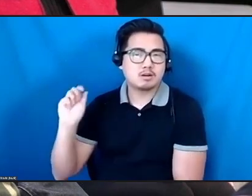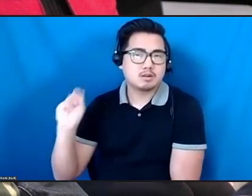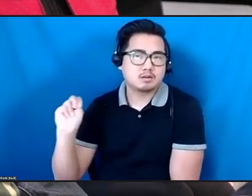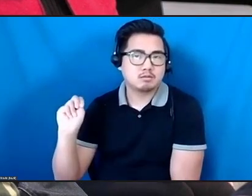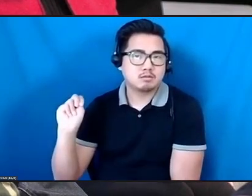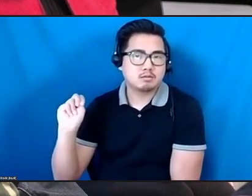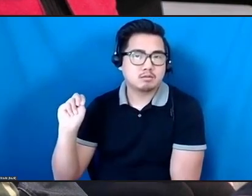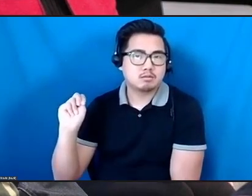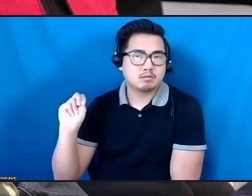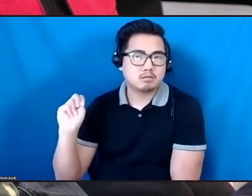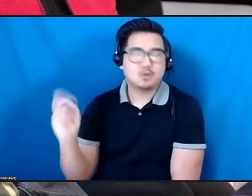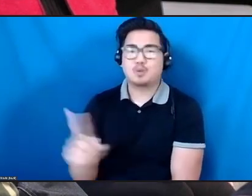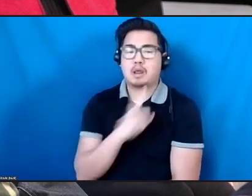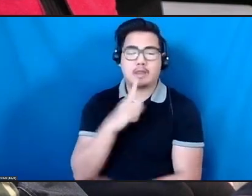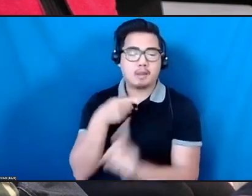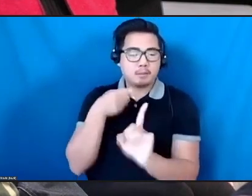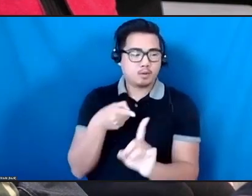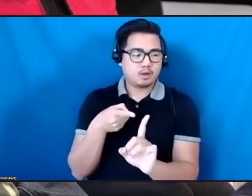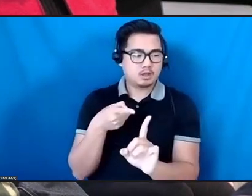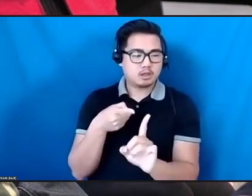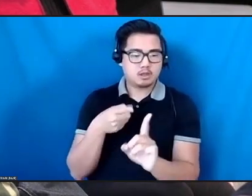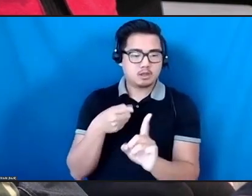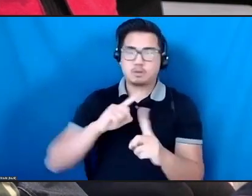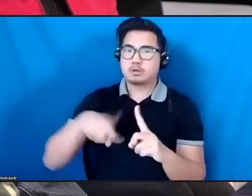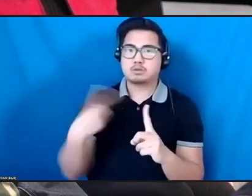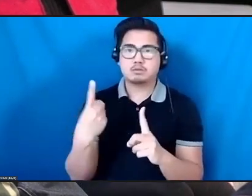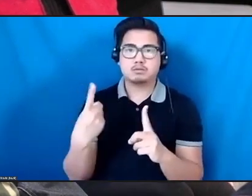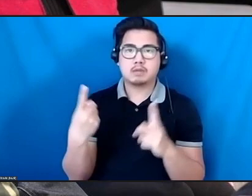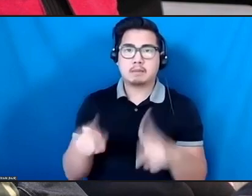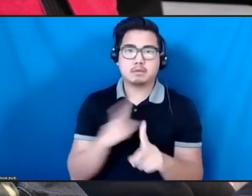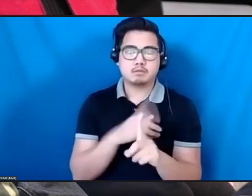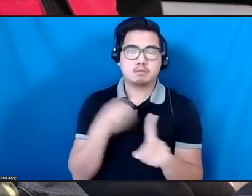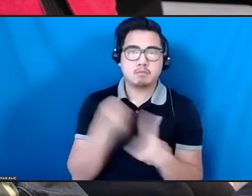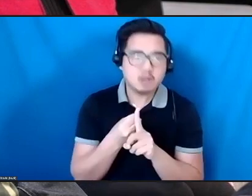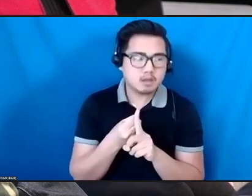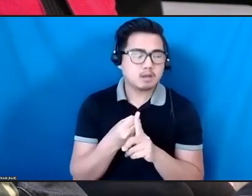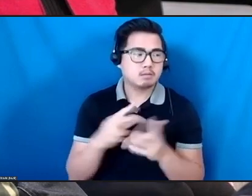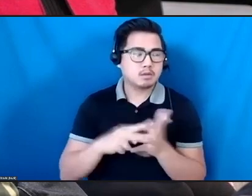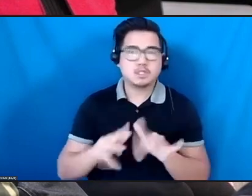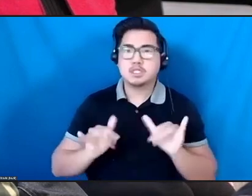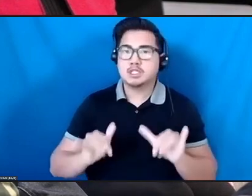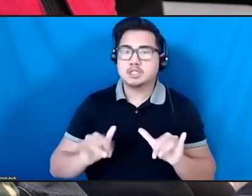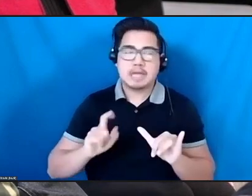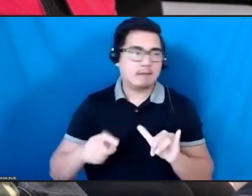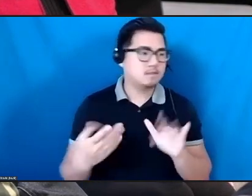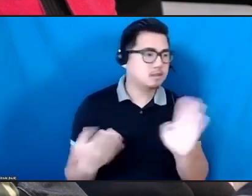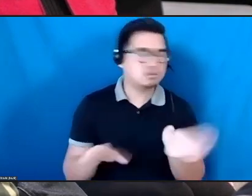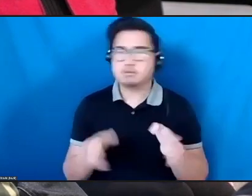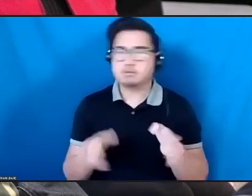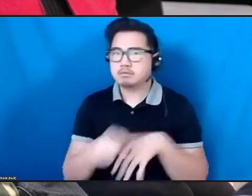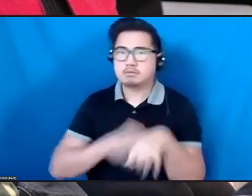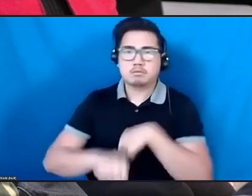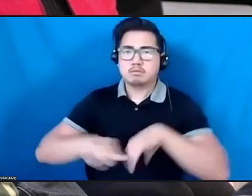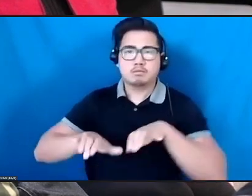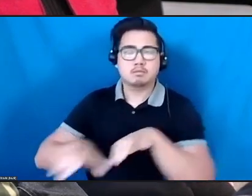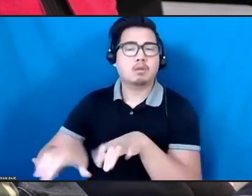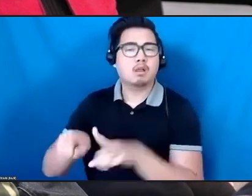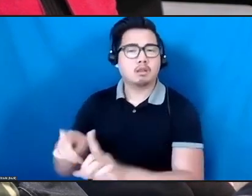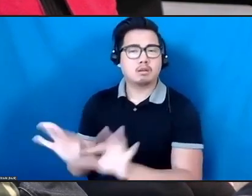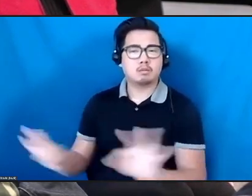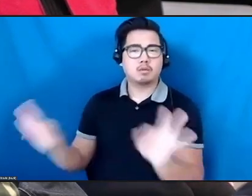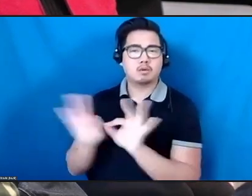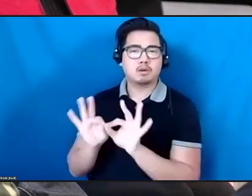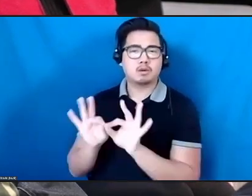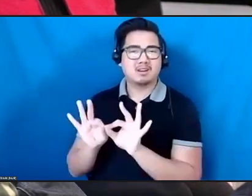and pivoting was really important for me. And thinking about why it matters and why working together matters even